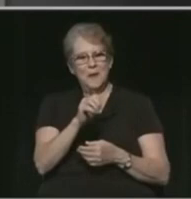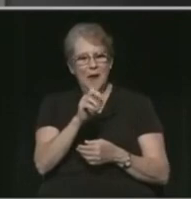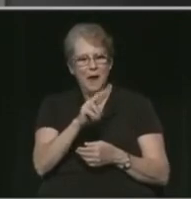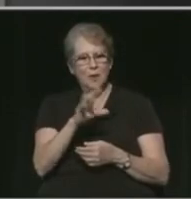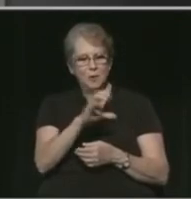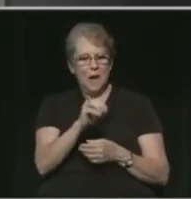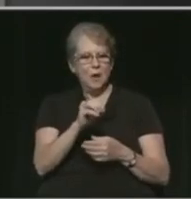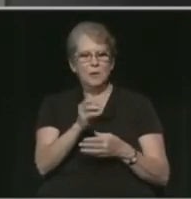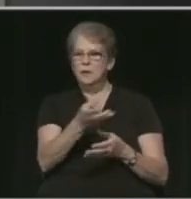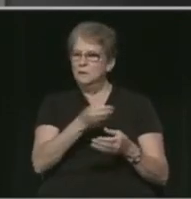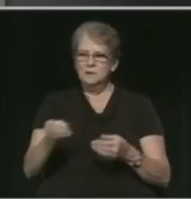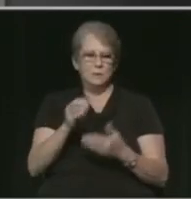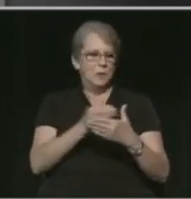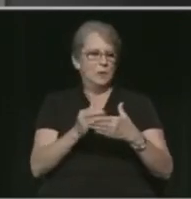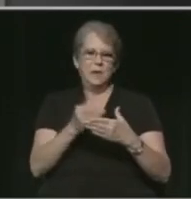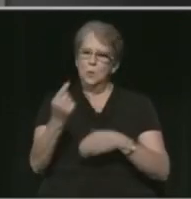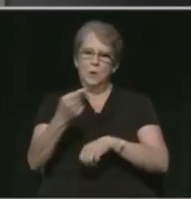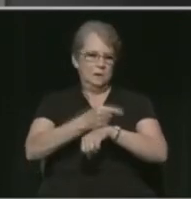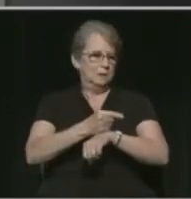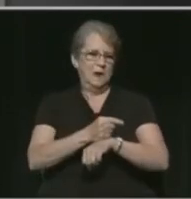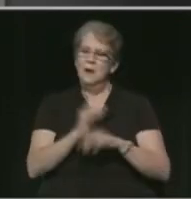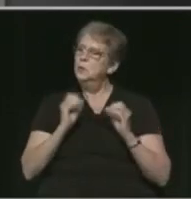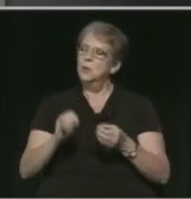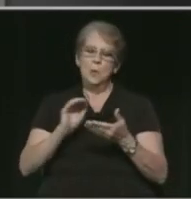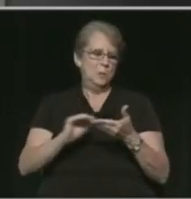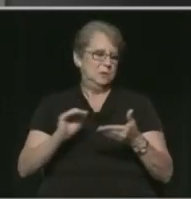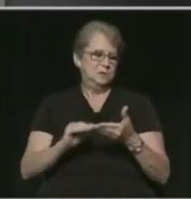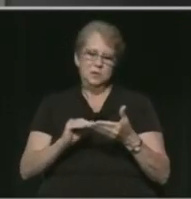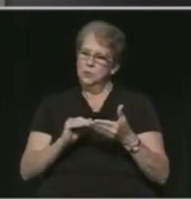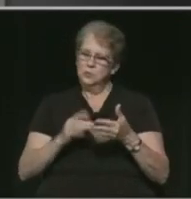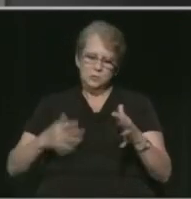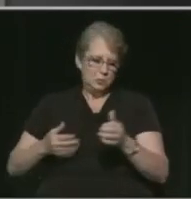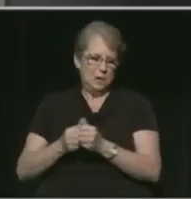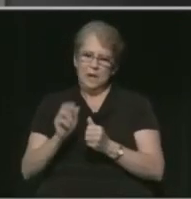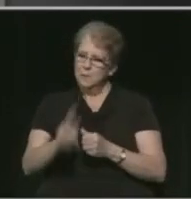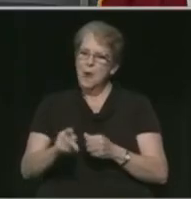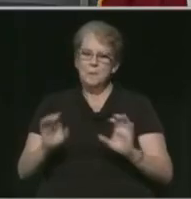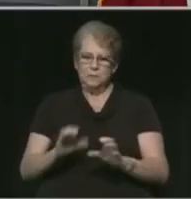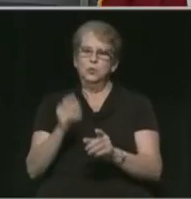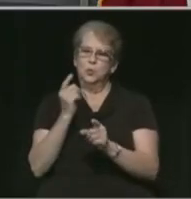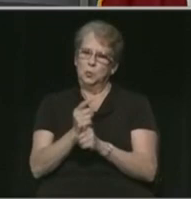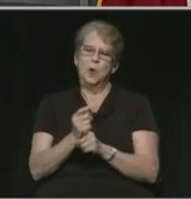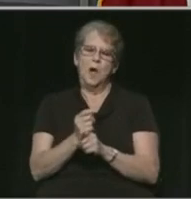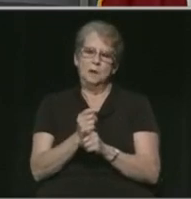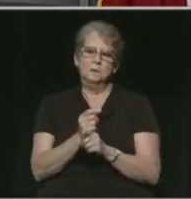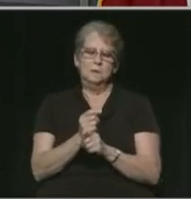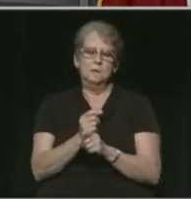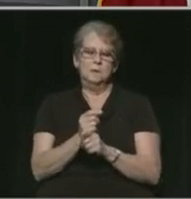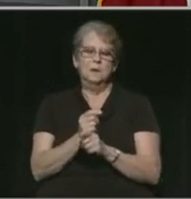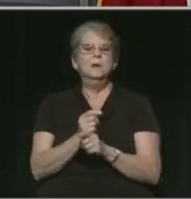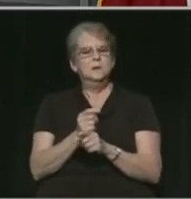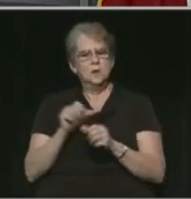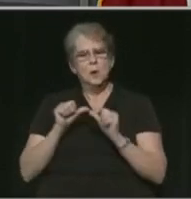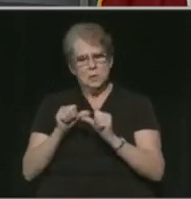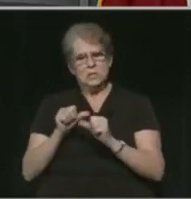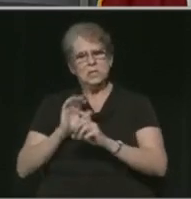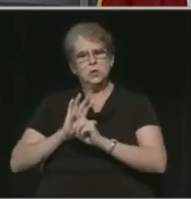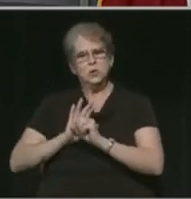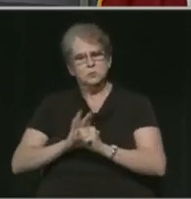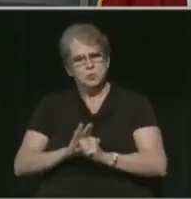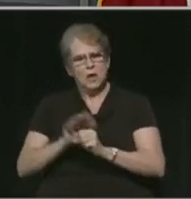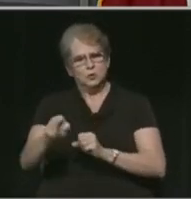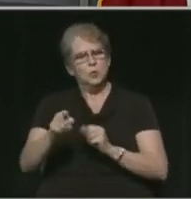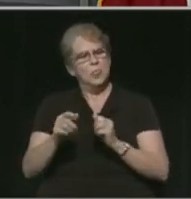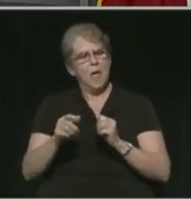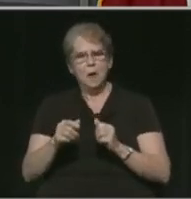than 24 hours. There's just no excuse for them not to be able to keep up with it and do it right. So if we keep pressure on them, maybe we'll start getting